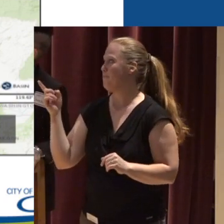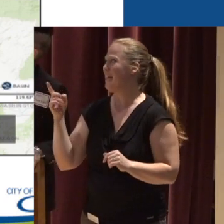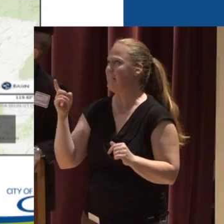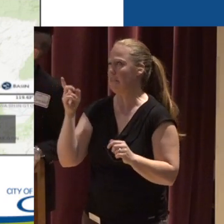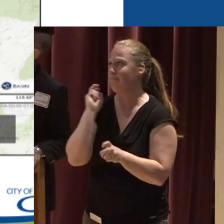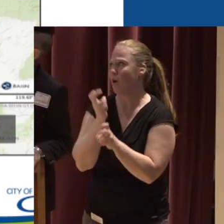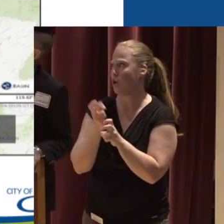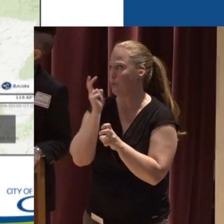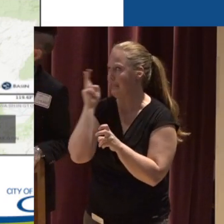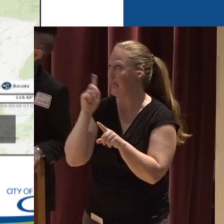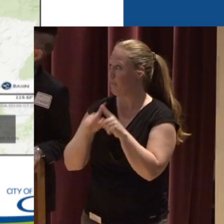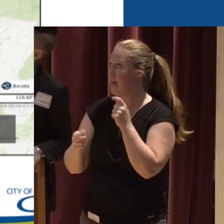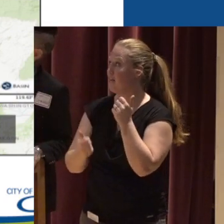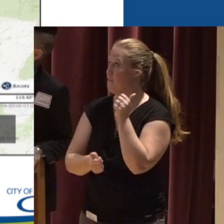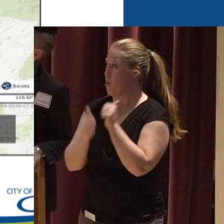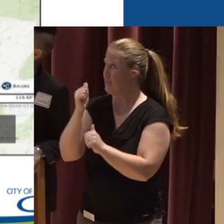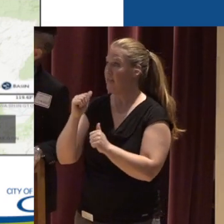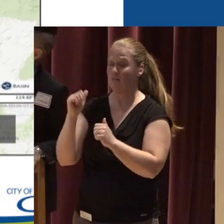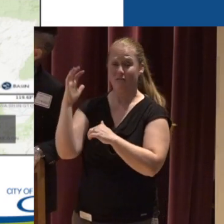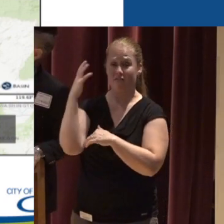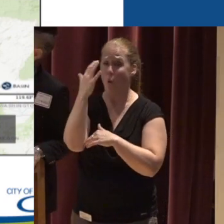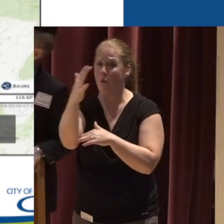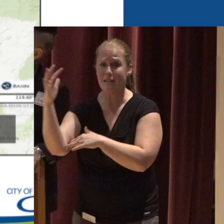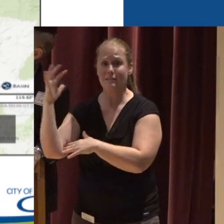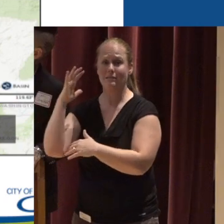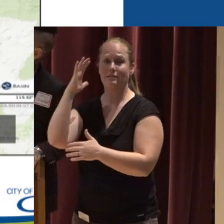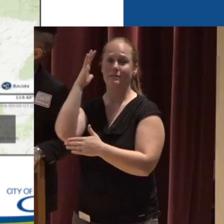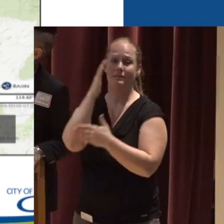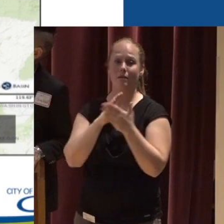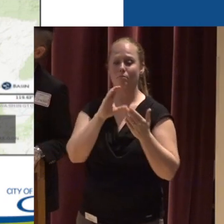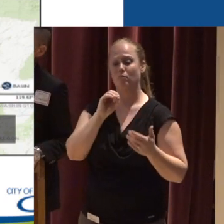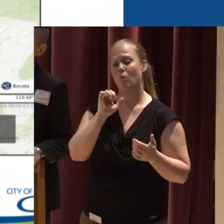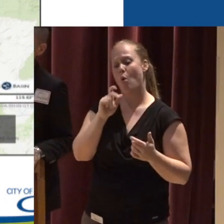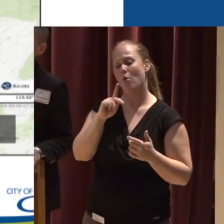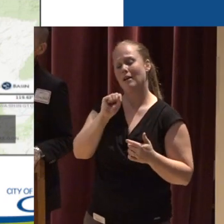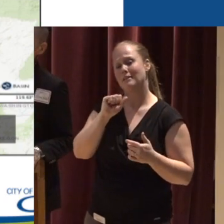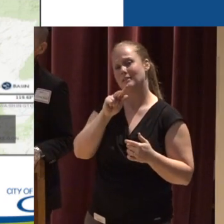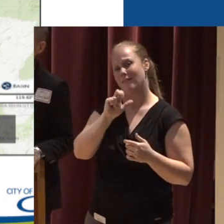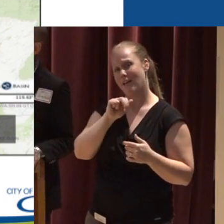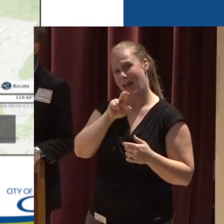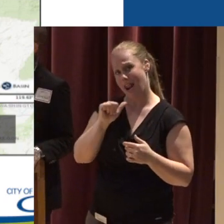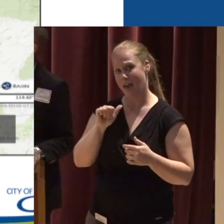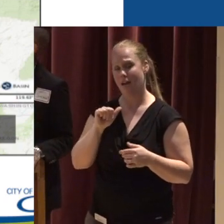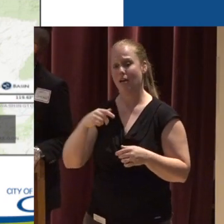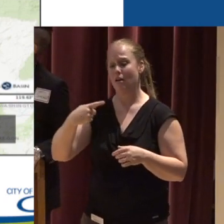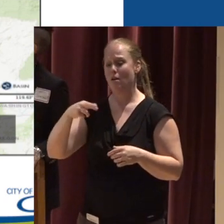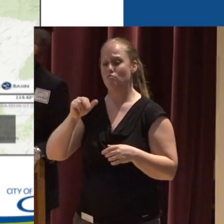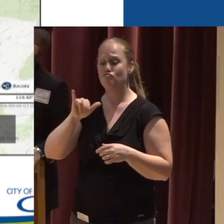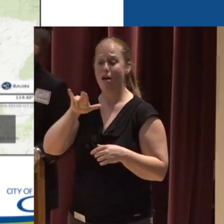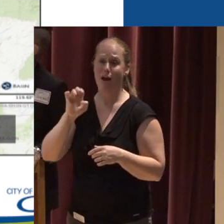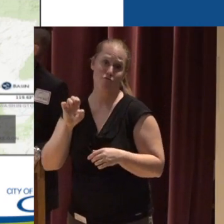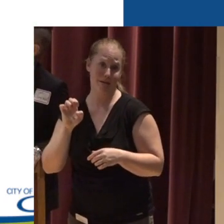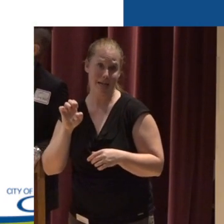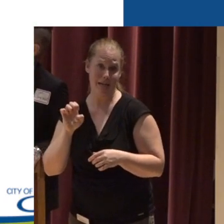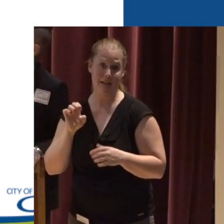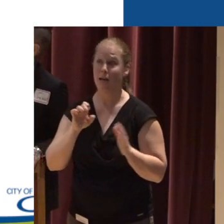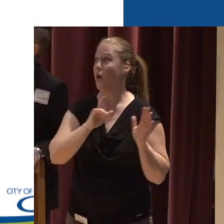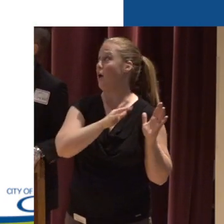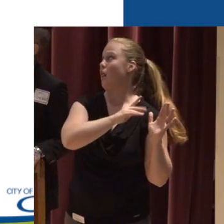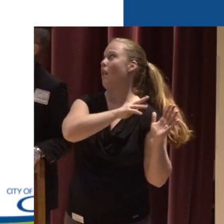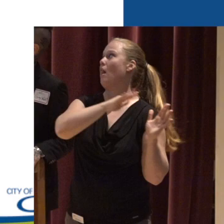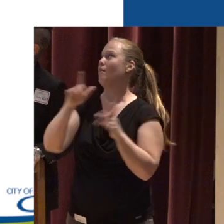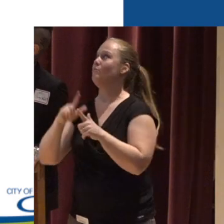mostly the Willamette Valley was forested with some oak savanna and prairie habitat Fast forward to